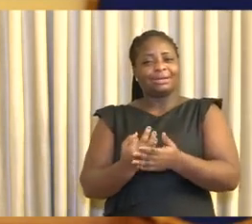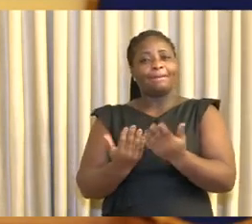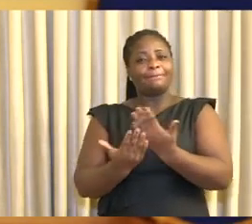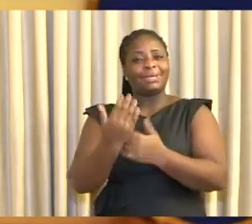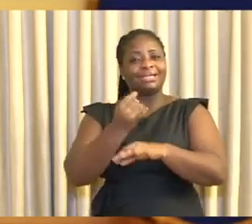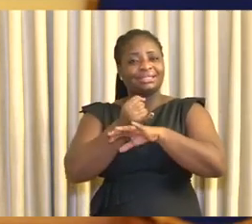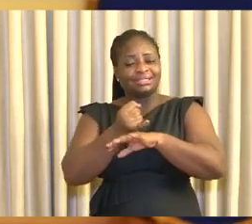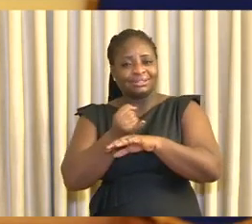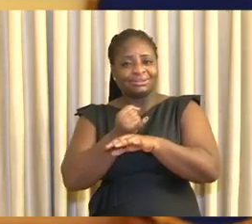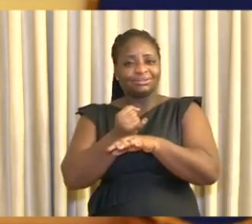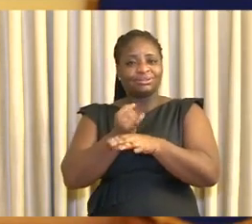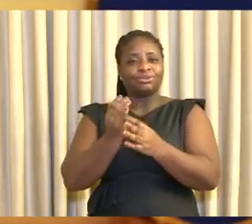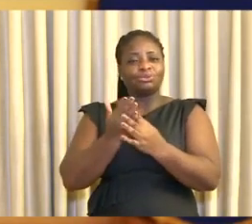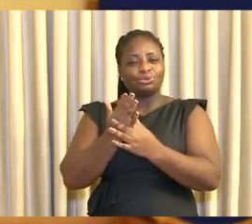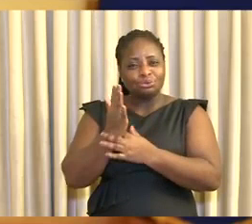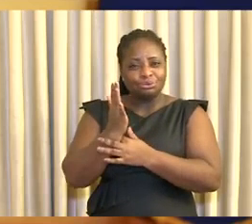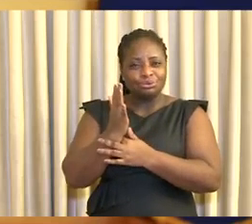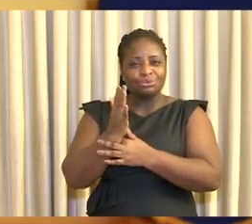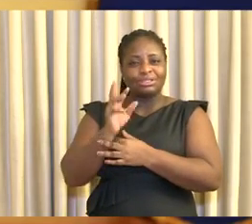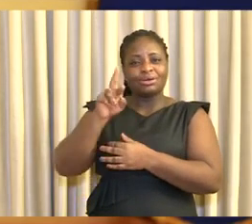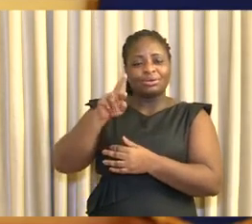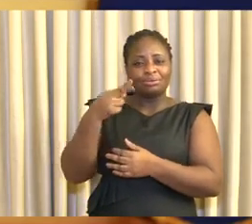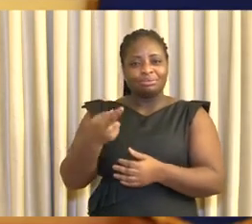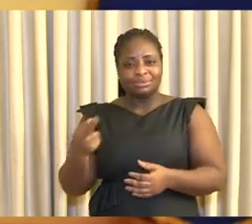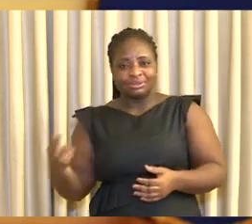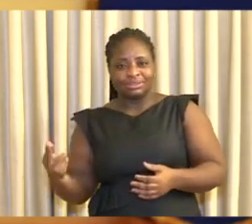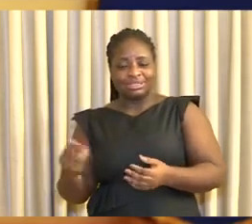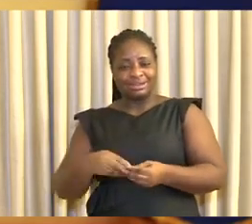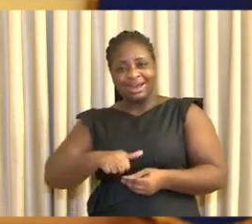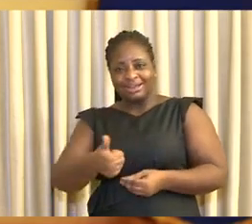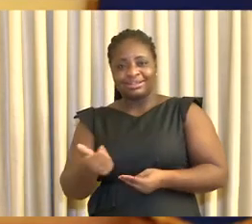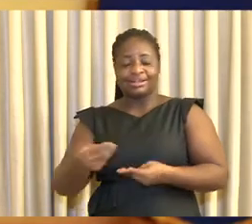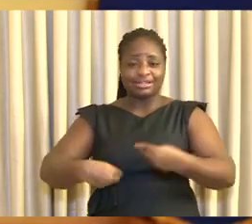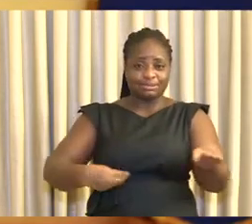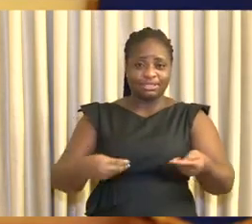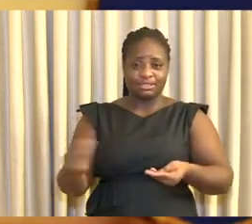billion CD credit and will financial aid.